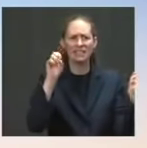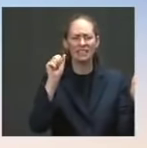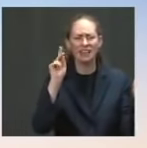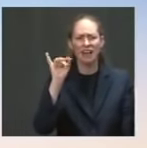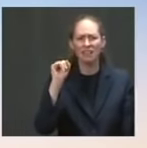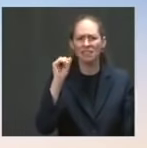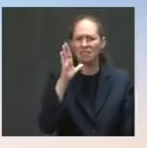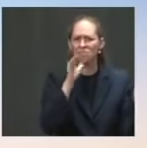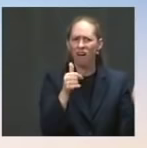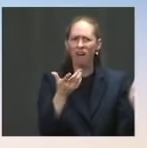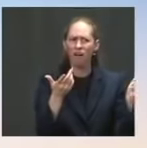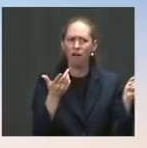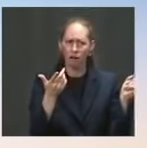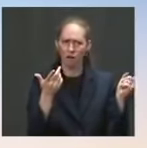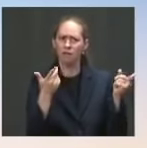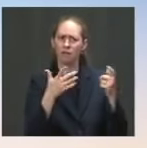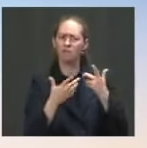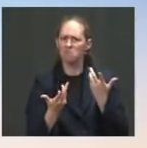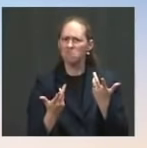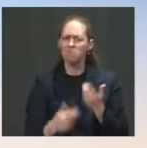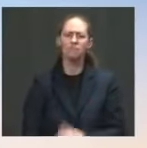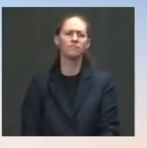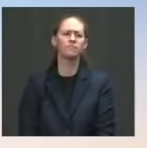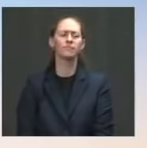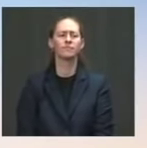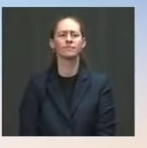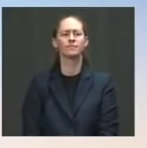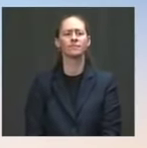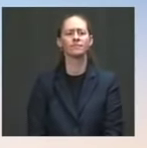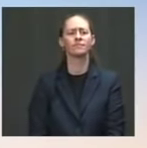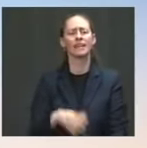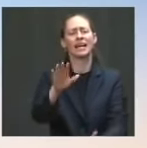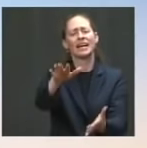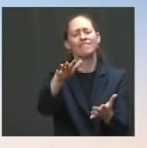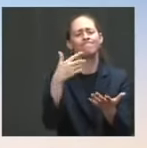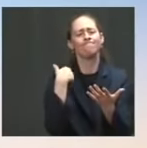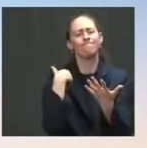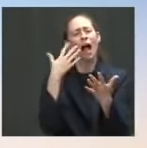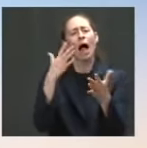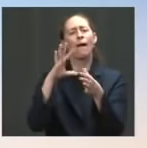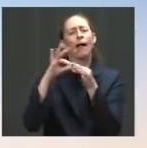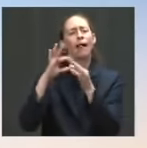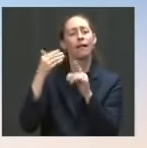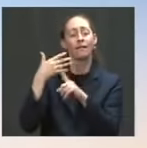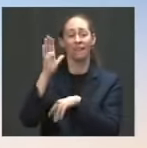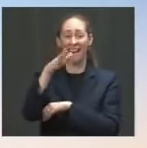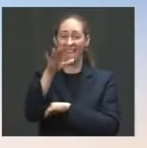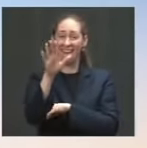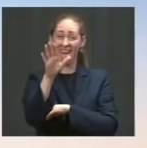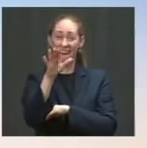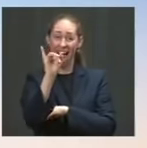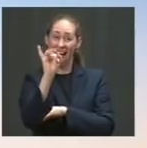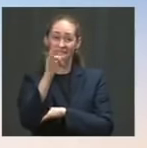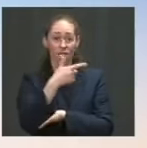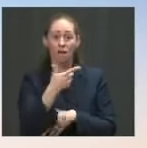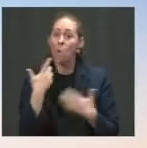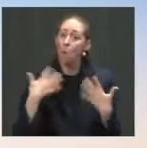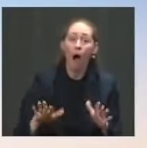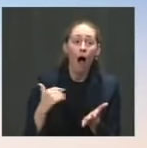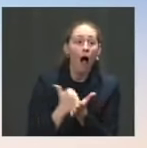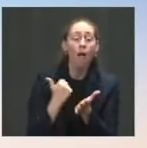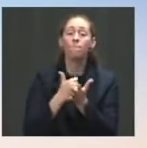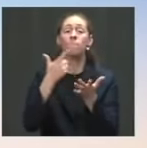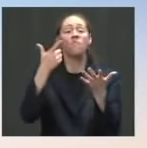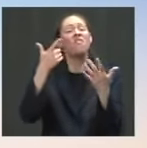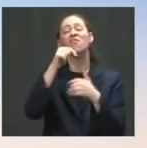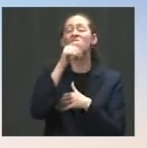we, we would say what we've said from the beginning, Peter, which is that if you're not interested in following the public health guidelines to